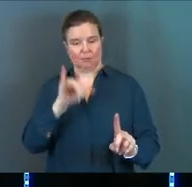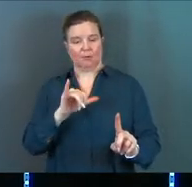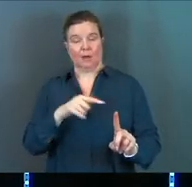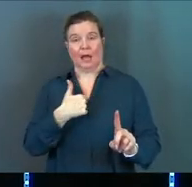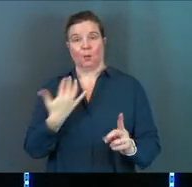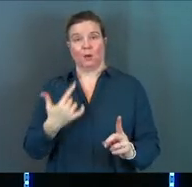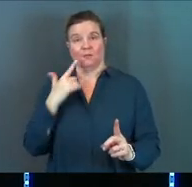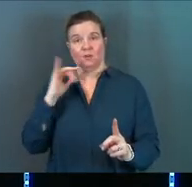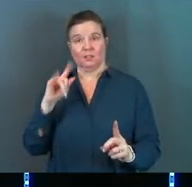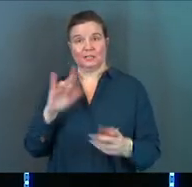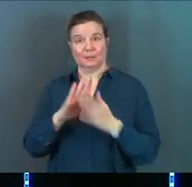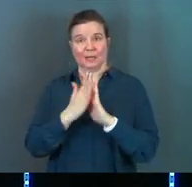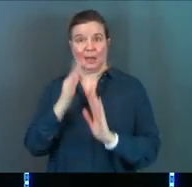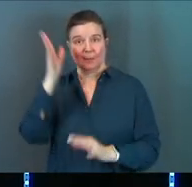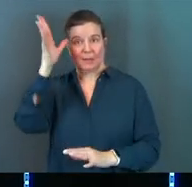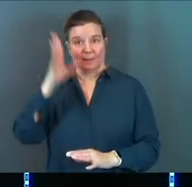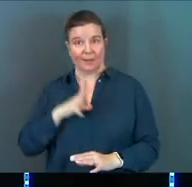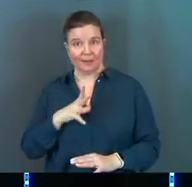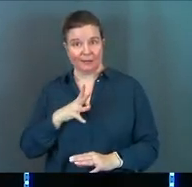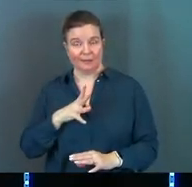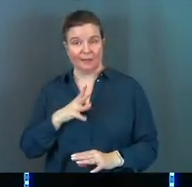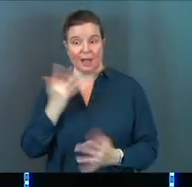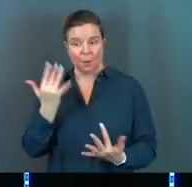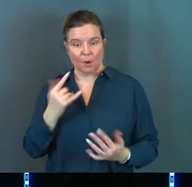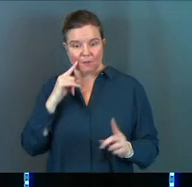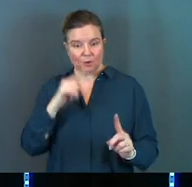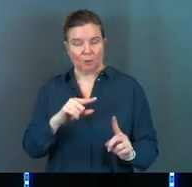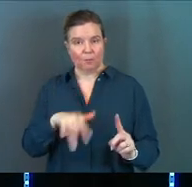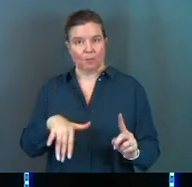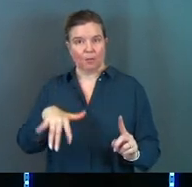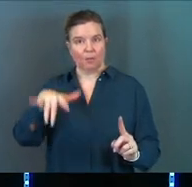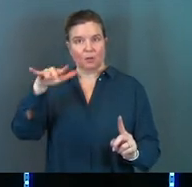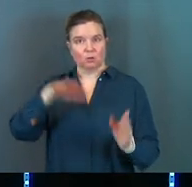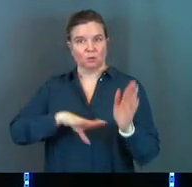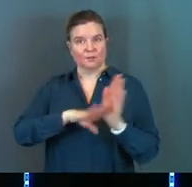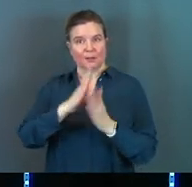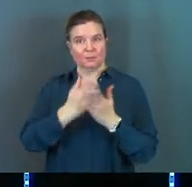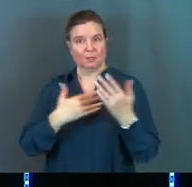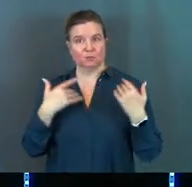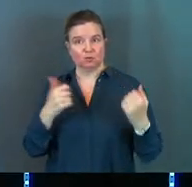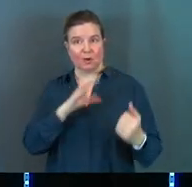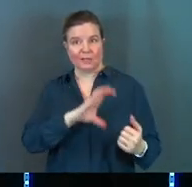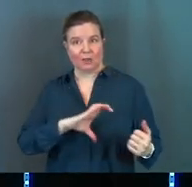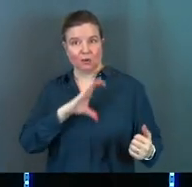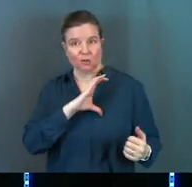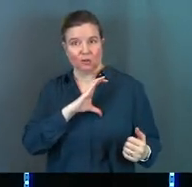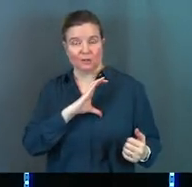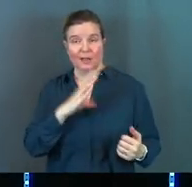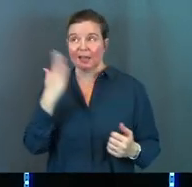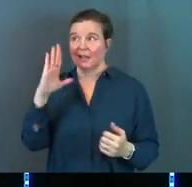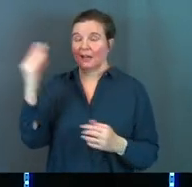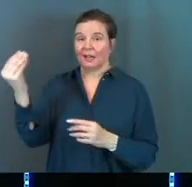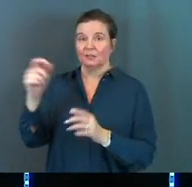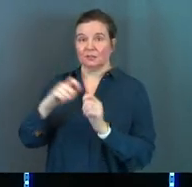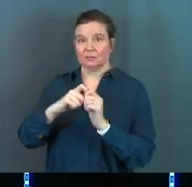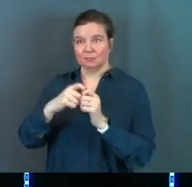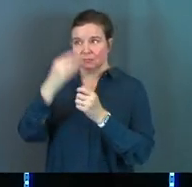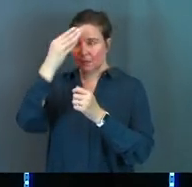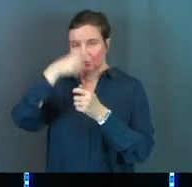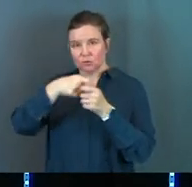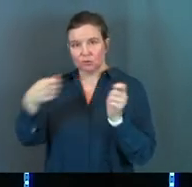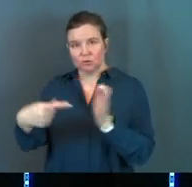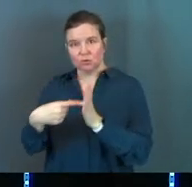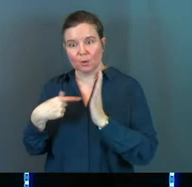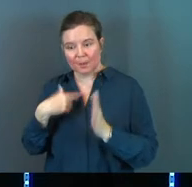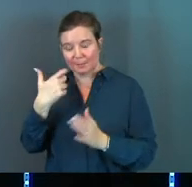I was waiting for Jake to become a man. I was waiting for him to develop some strong character. And God had to peel the veil